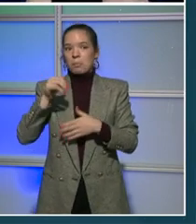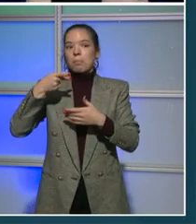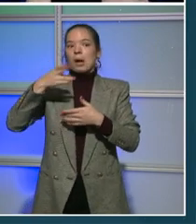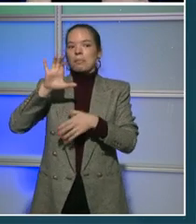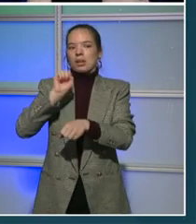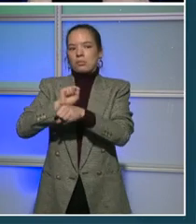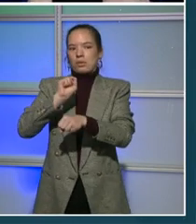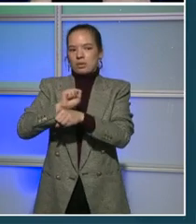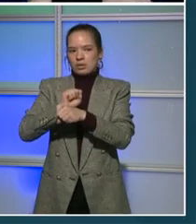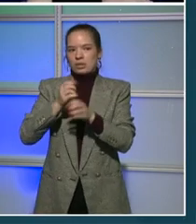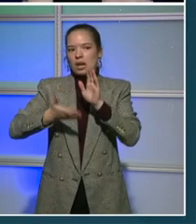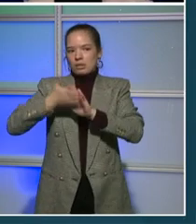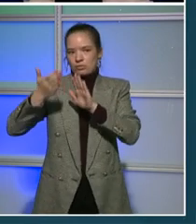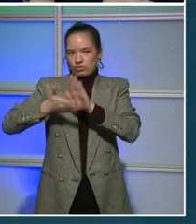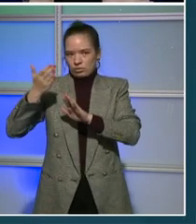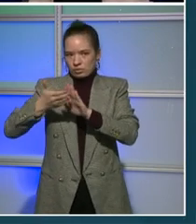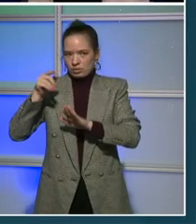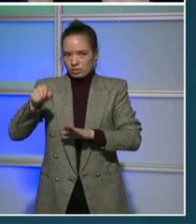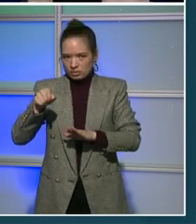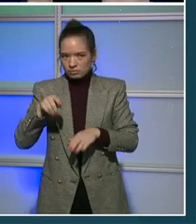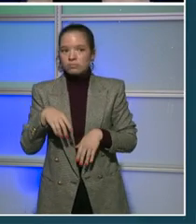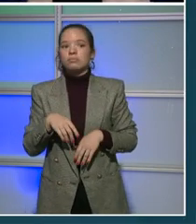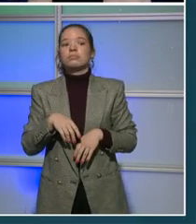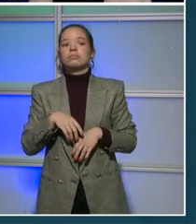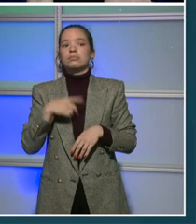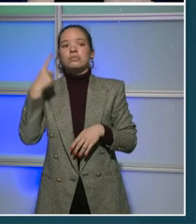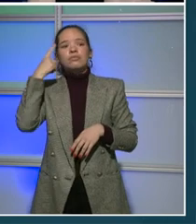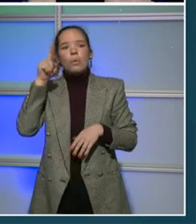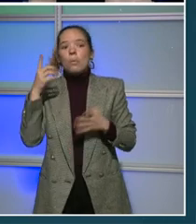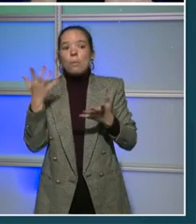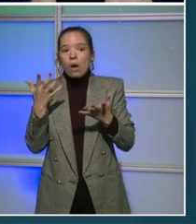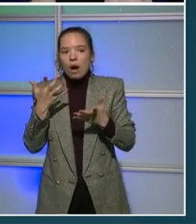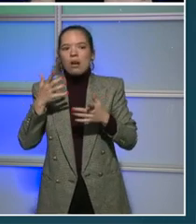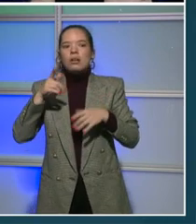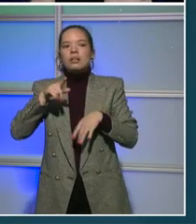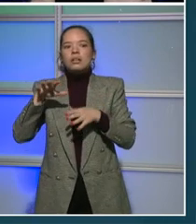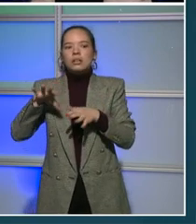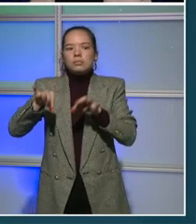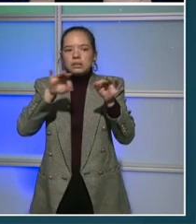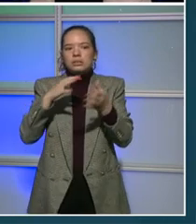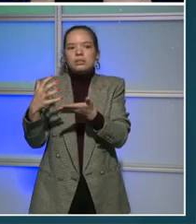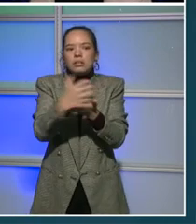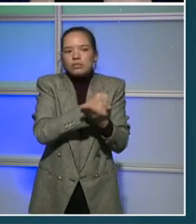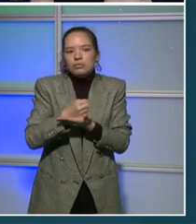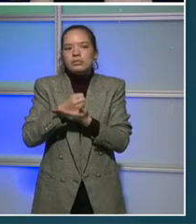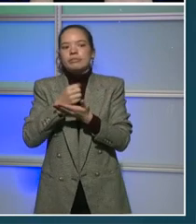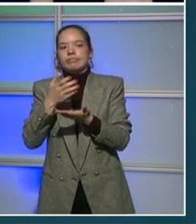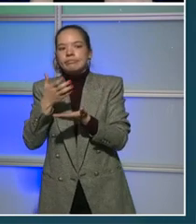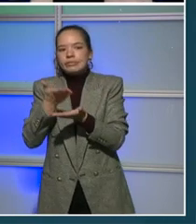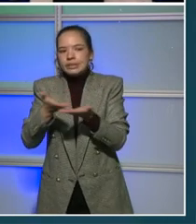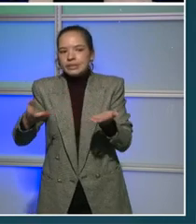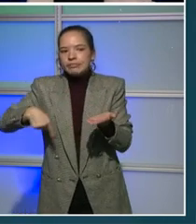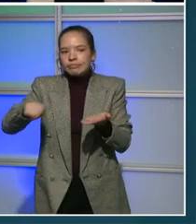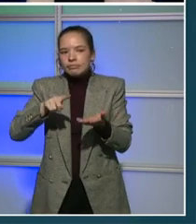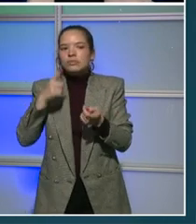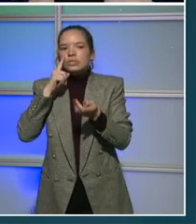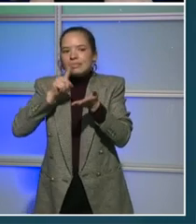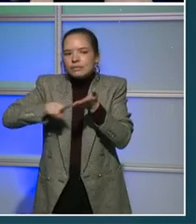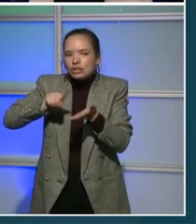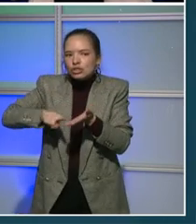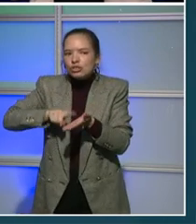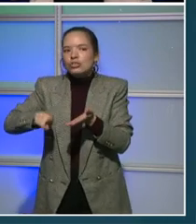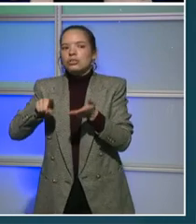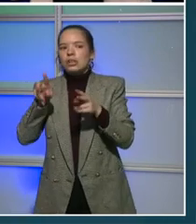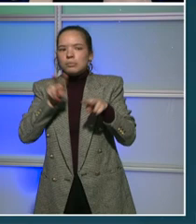This pays for items like picking up your trash and recycling, making sure your car can get inspected, and the people who